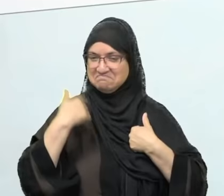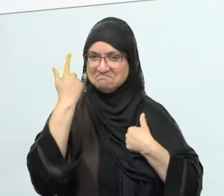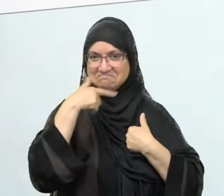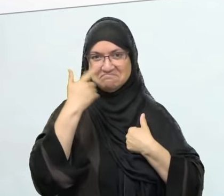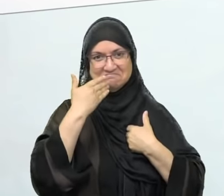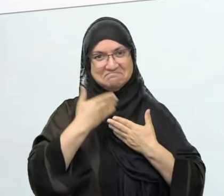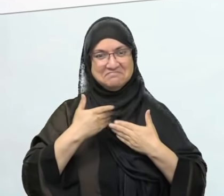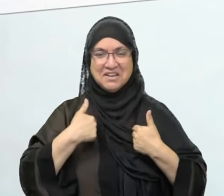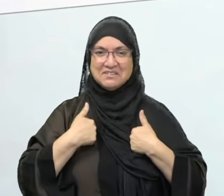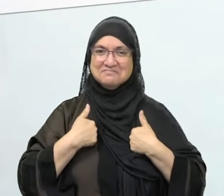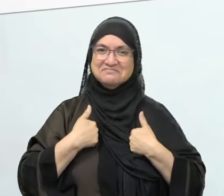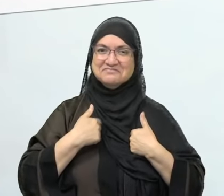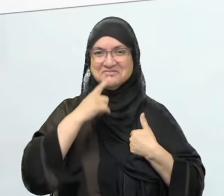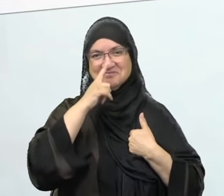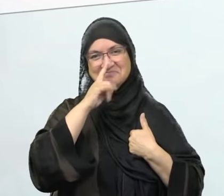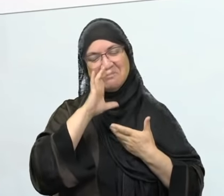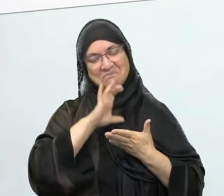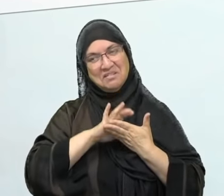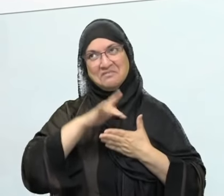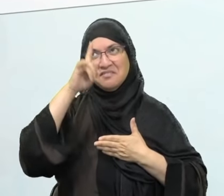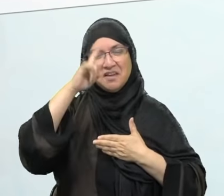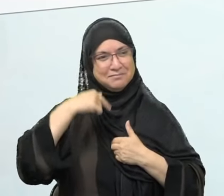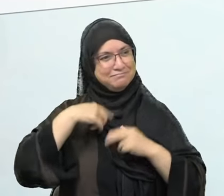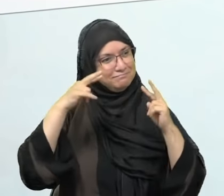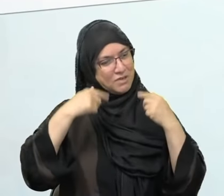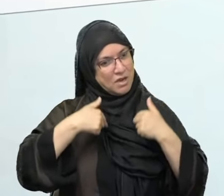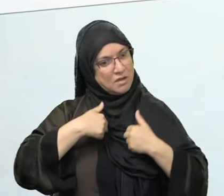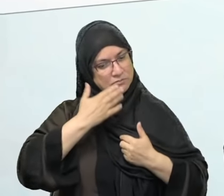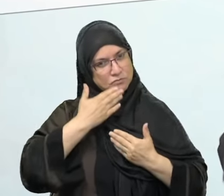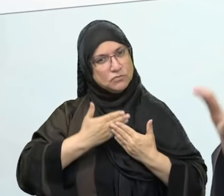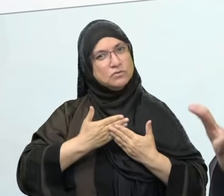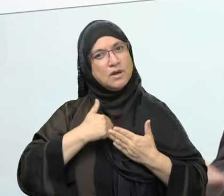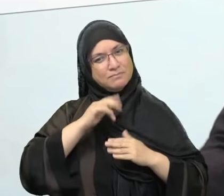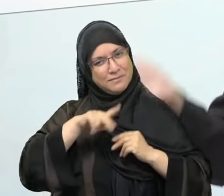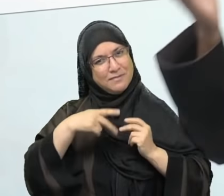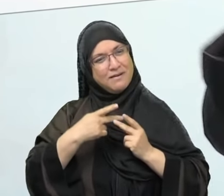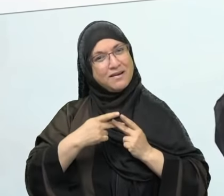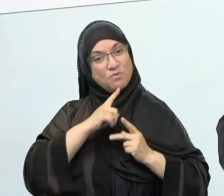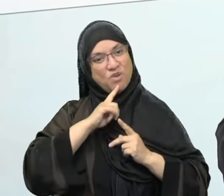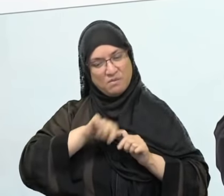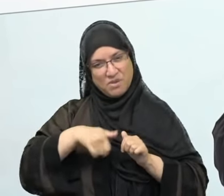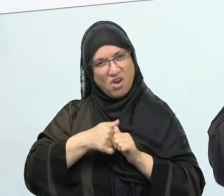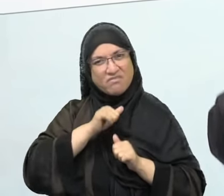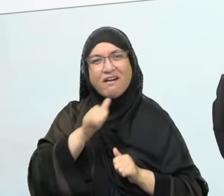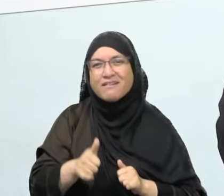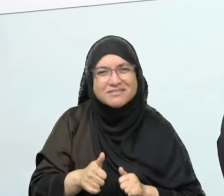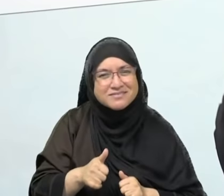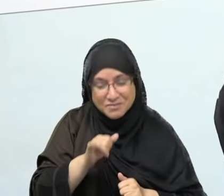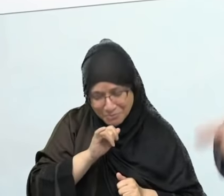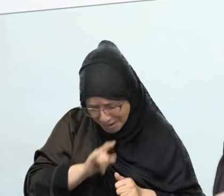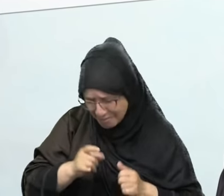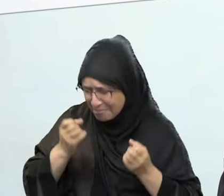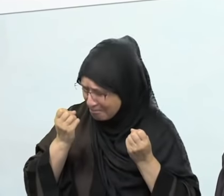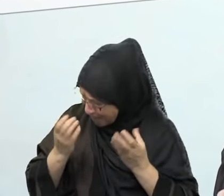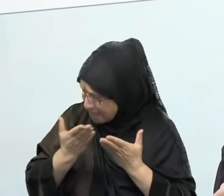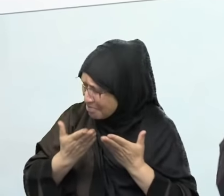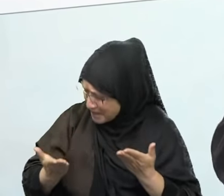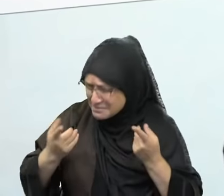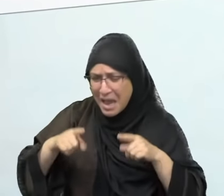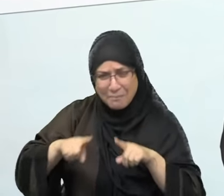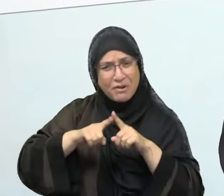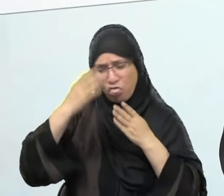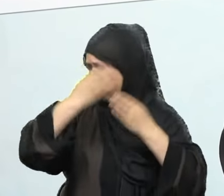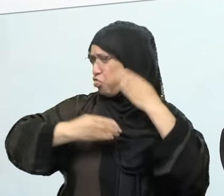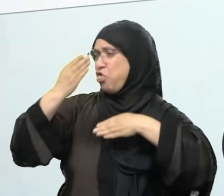complete opposite of that in private. And they used that portrayal of belief to take advantage of the believers and to harm the Muslim community.